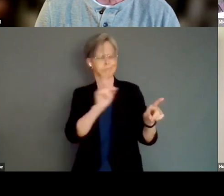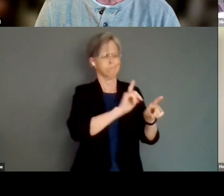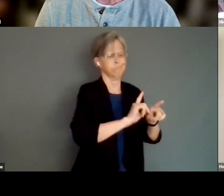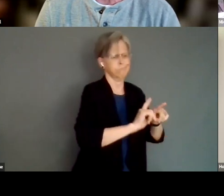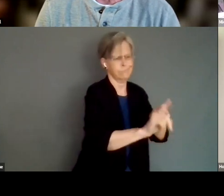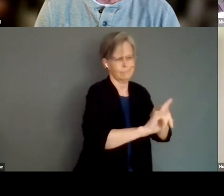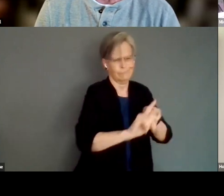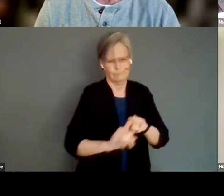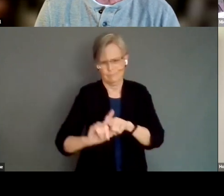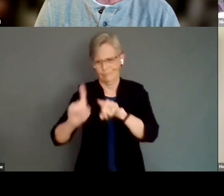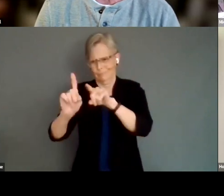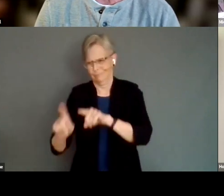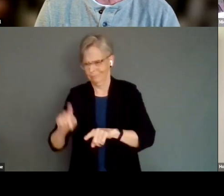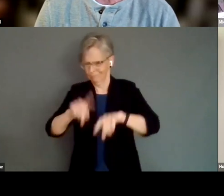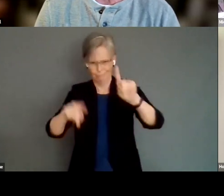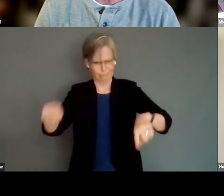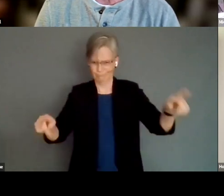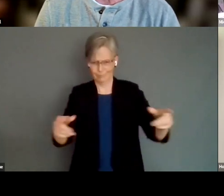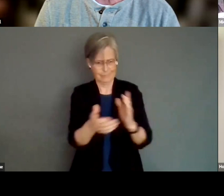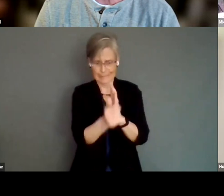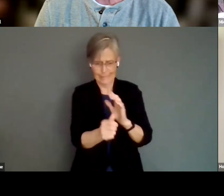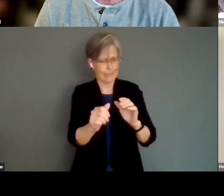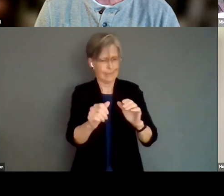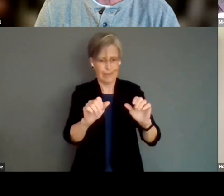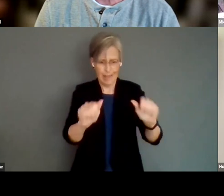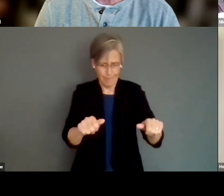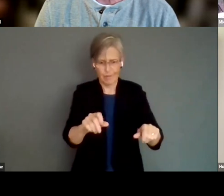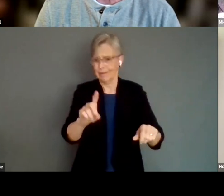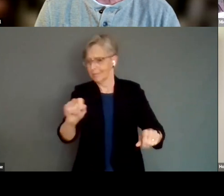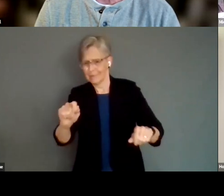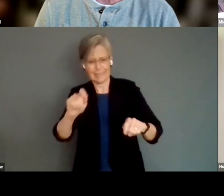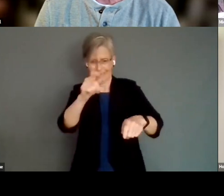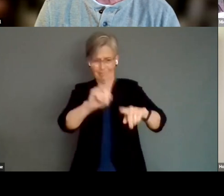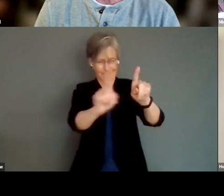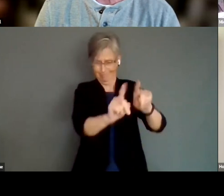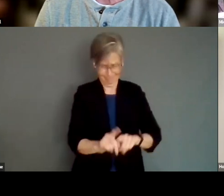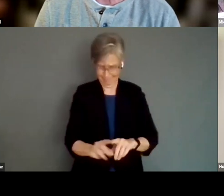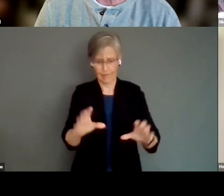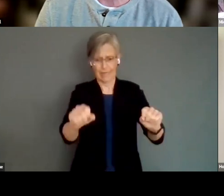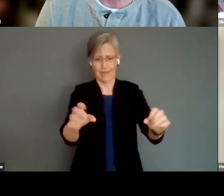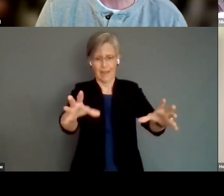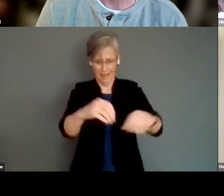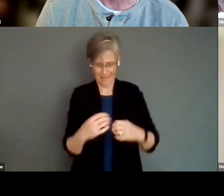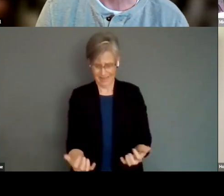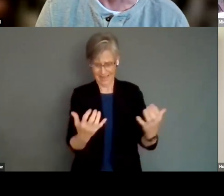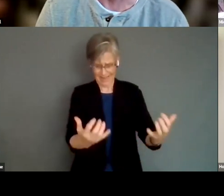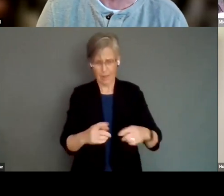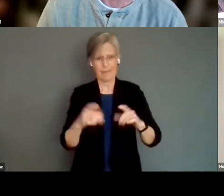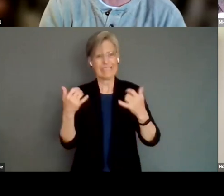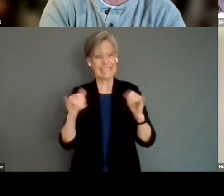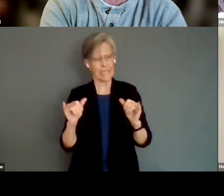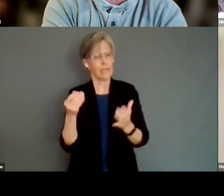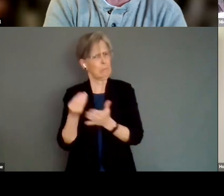abilities and still be financially responsible?